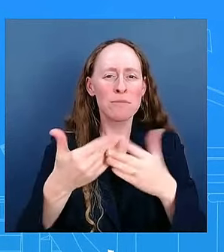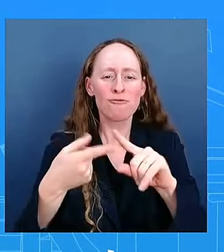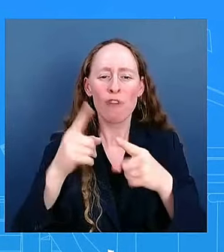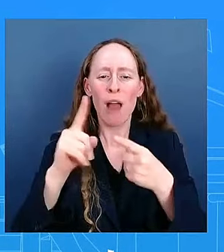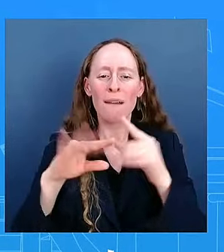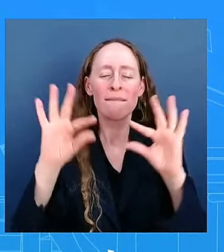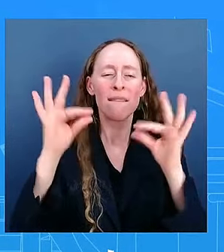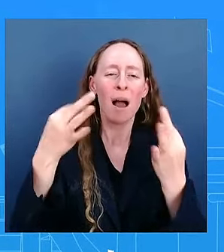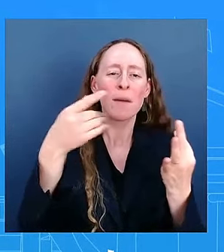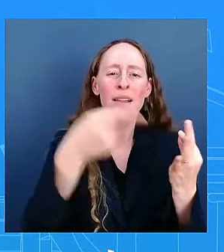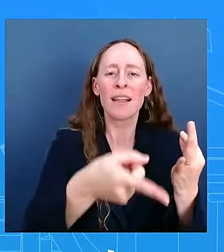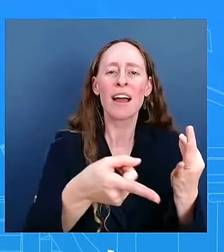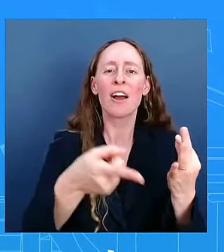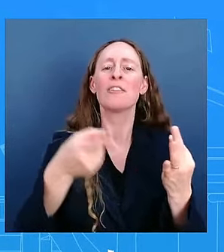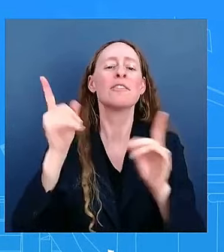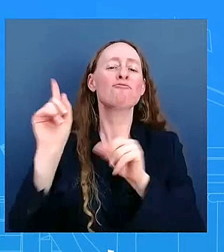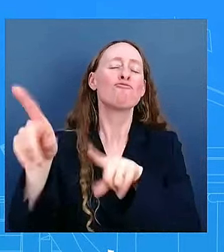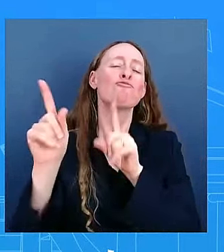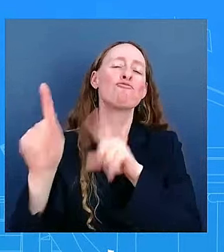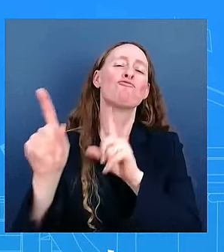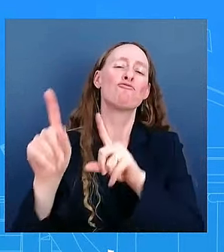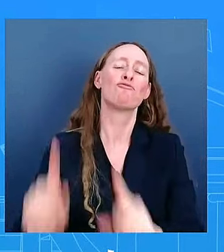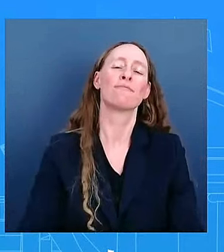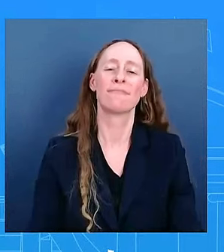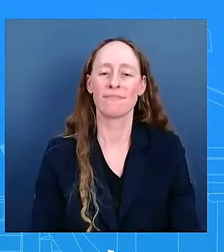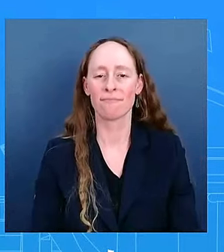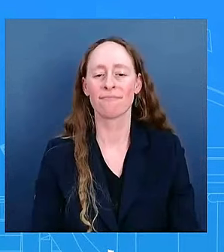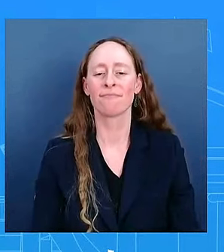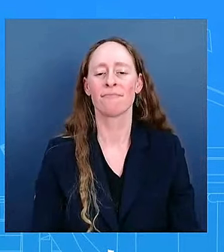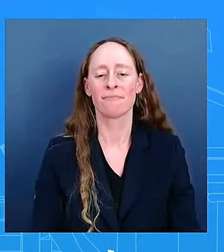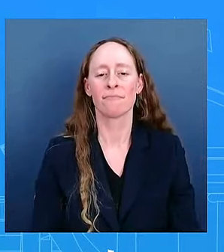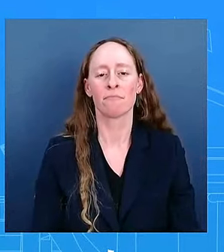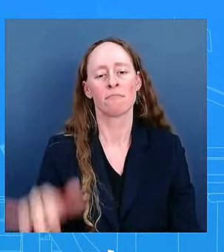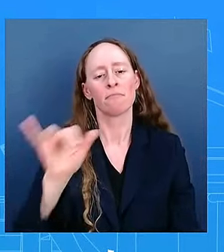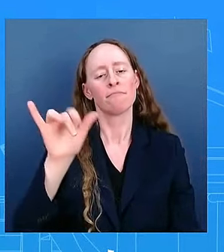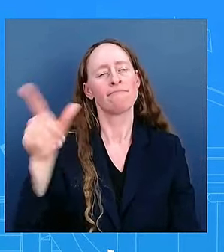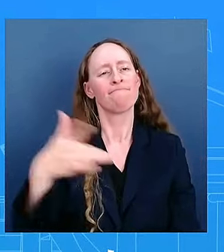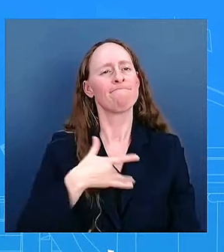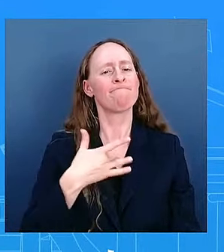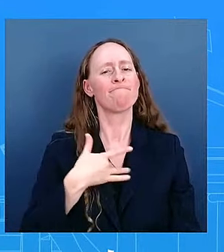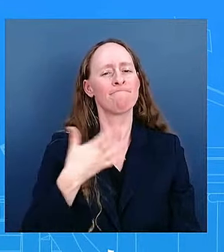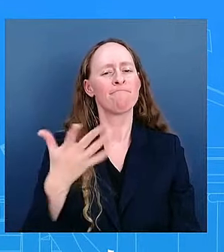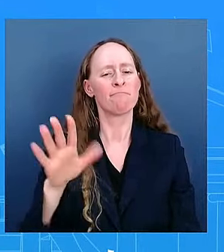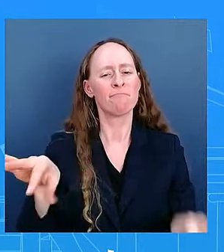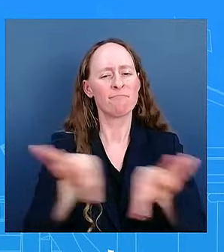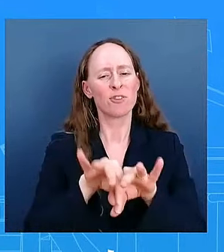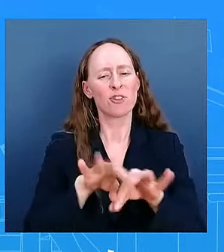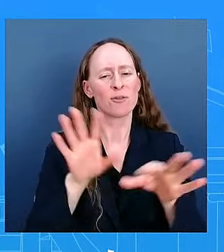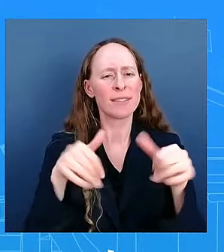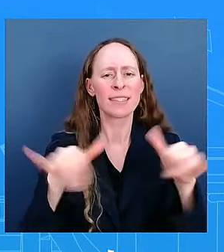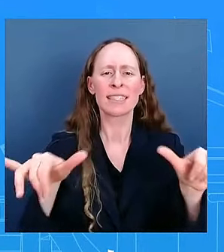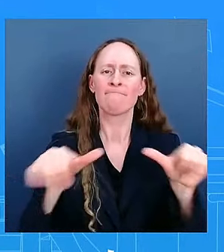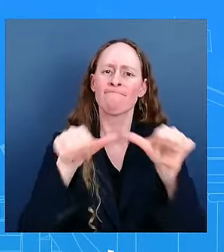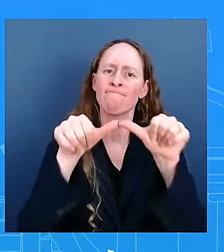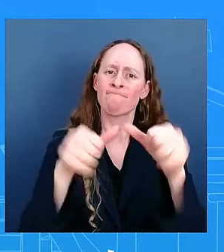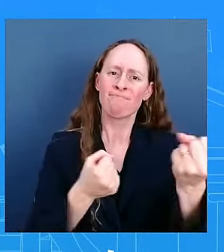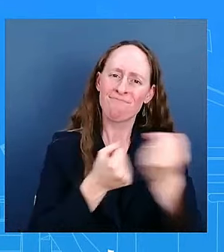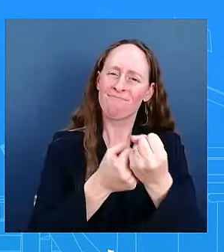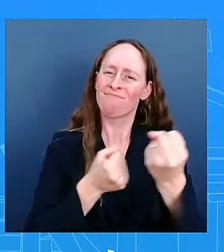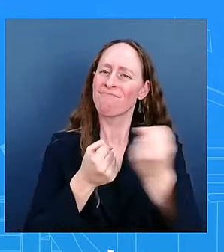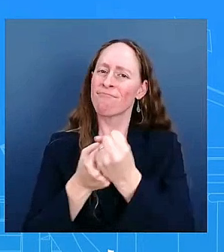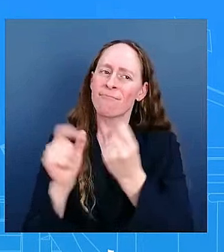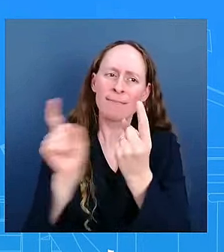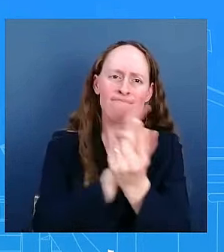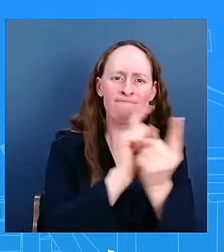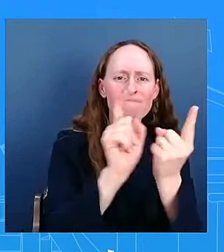he also believes it's important to continue to be out there uh to to talk to folks directly about what we have done